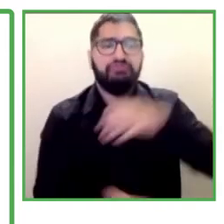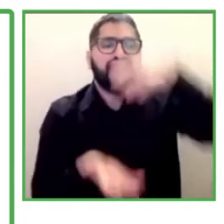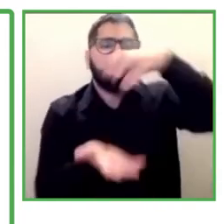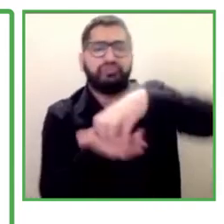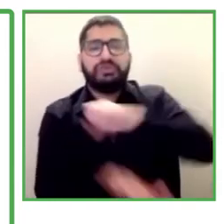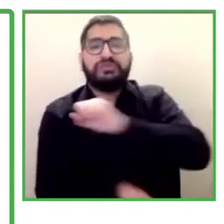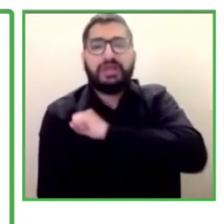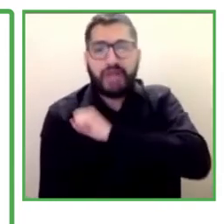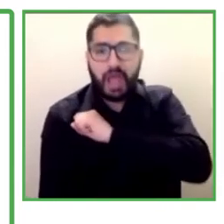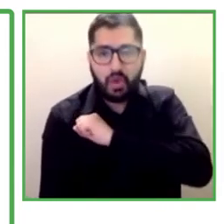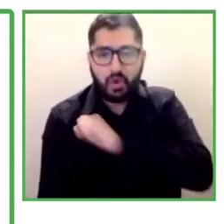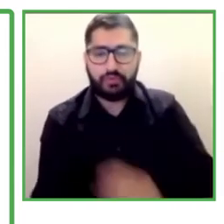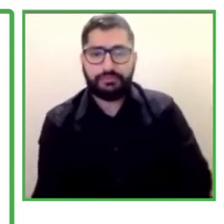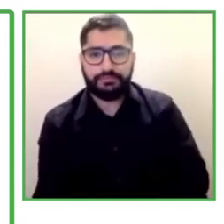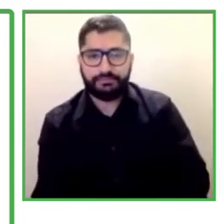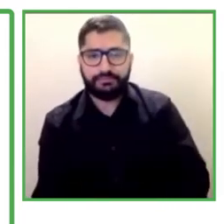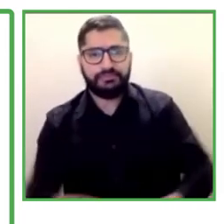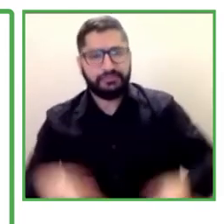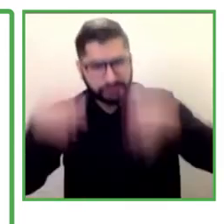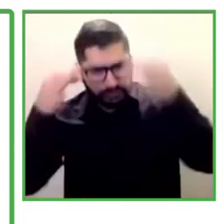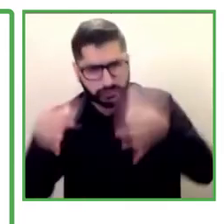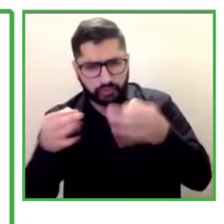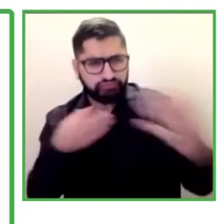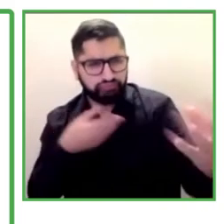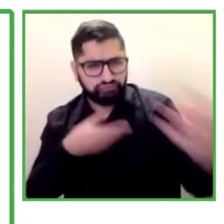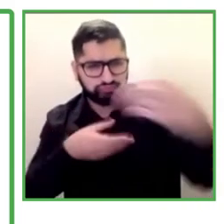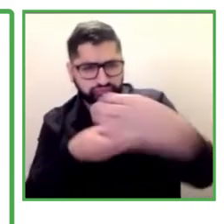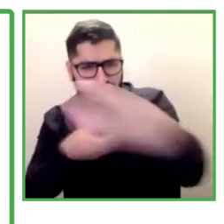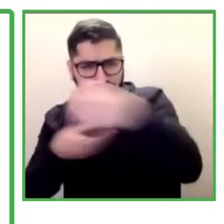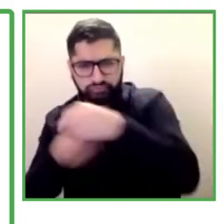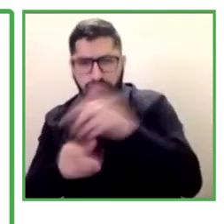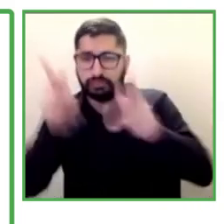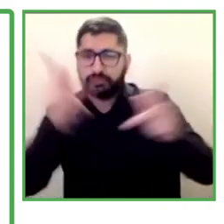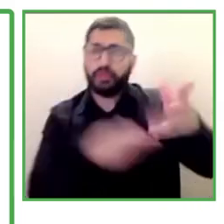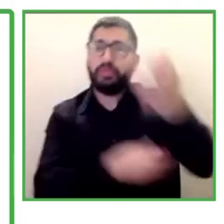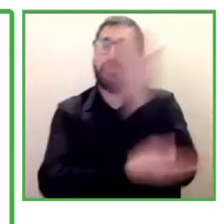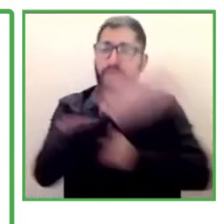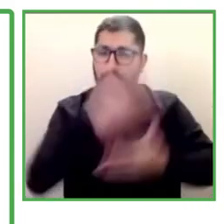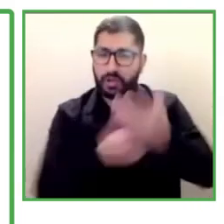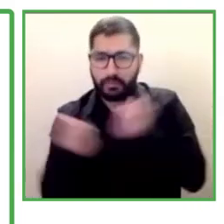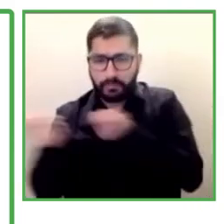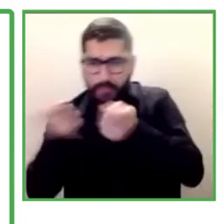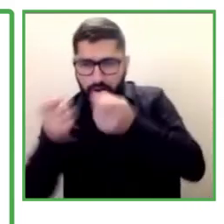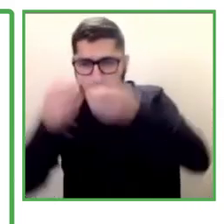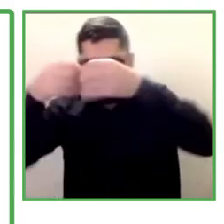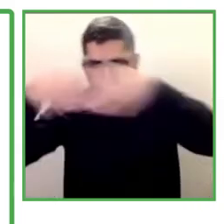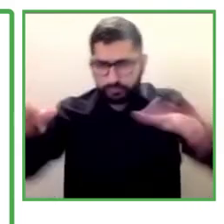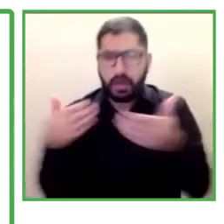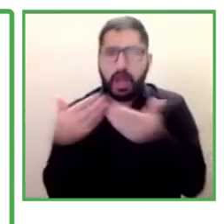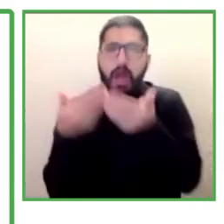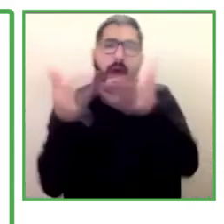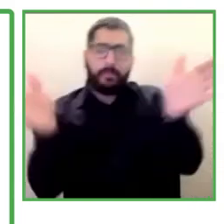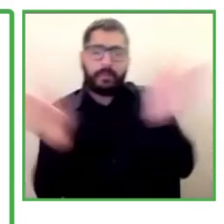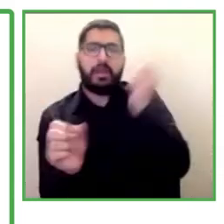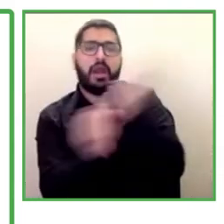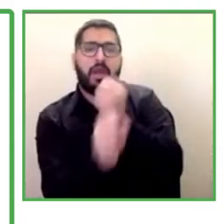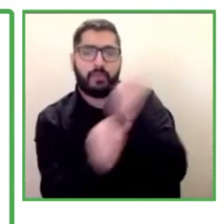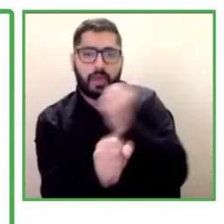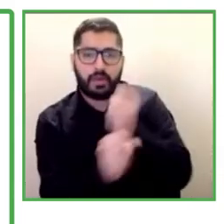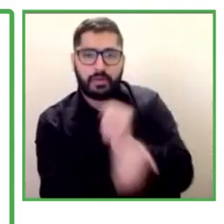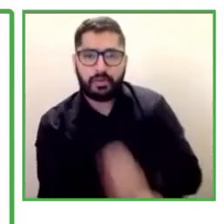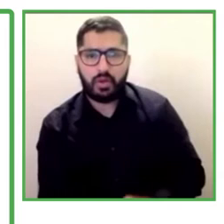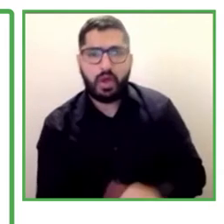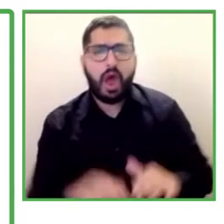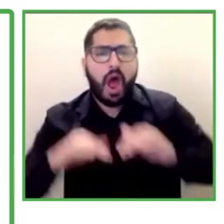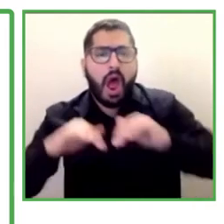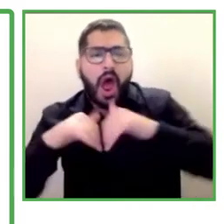have disabilities to ensure the inclusion of them in the work market and how.